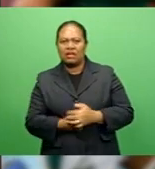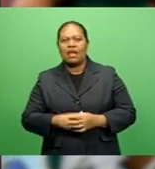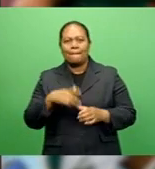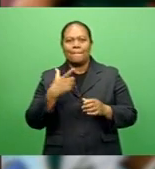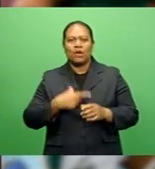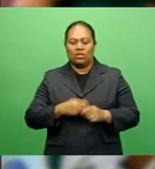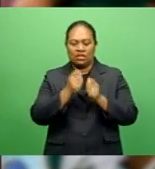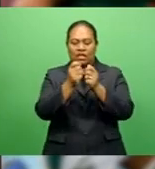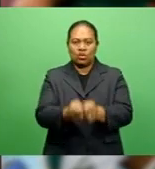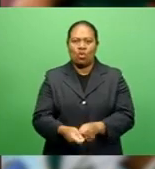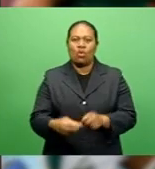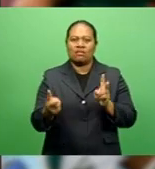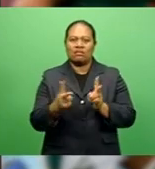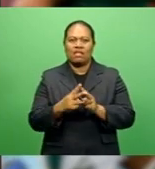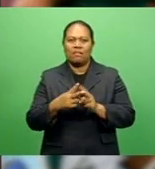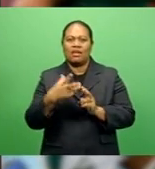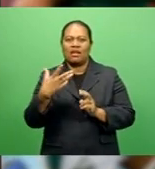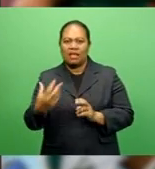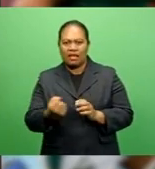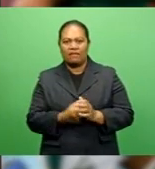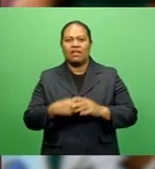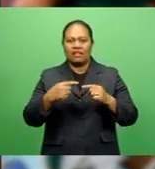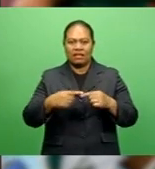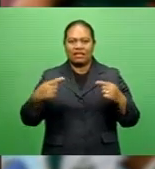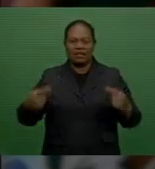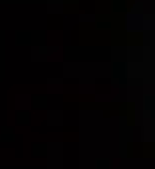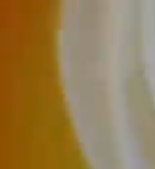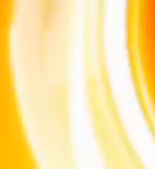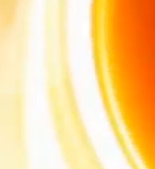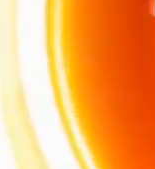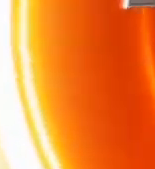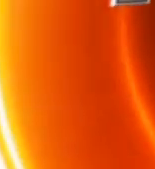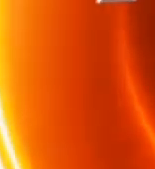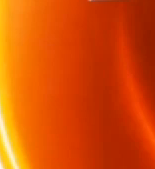double in the Gallagher Premiership match against London Irish.